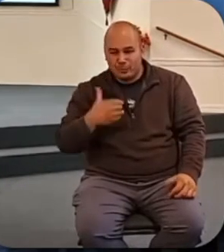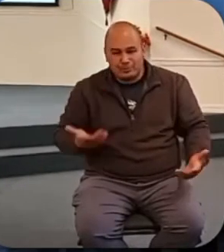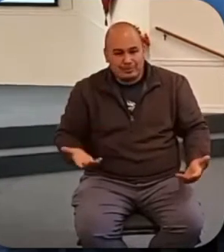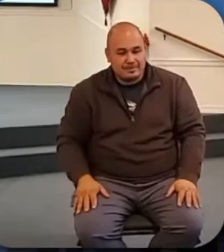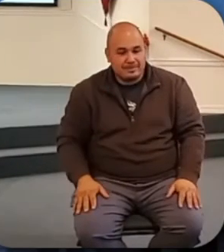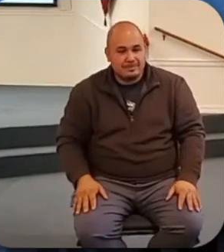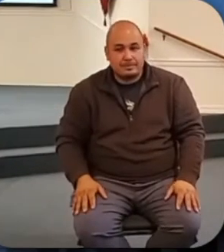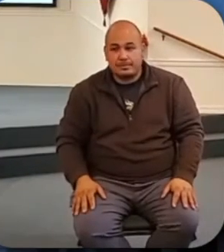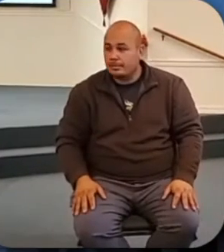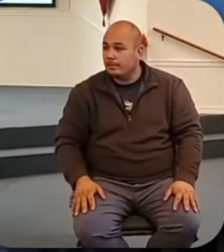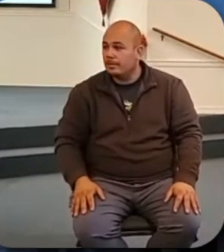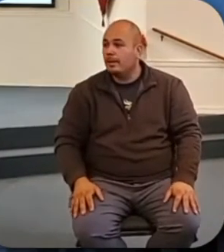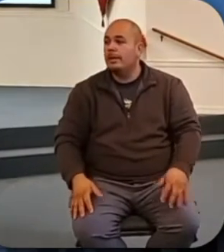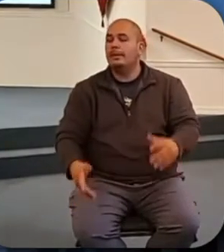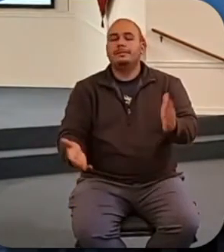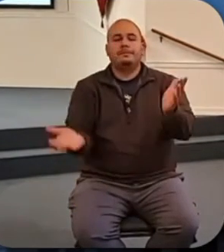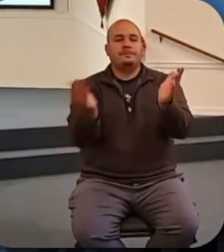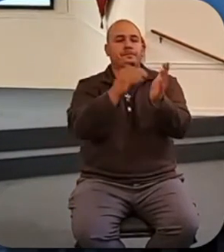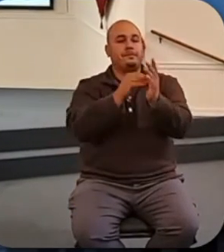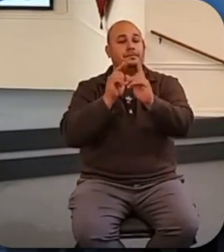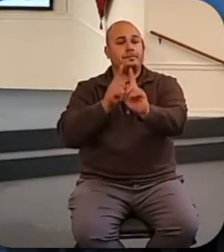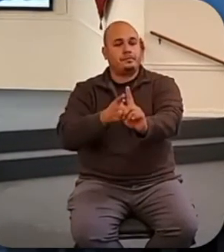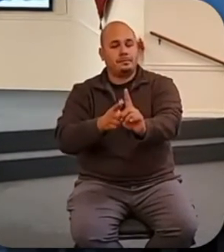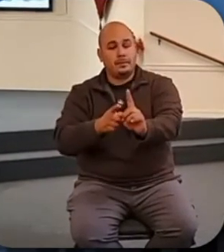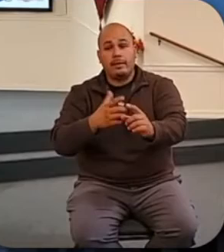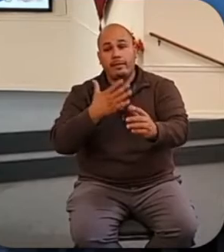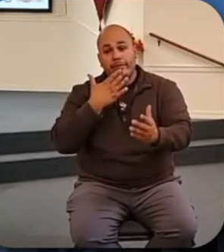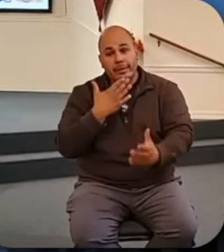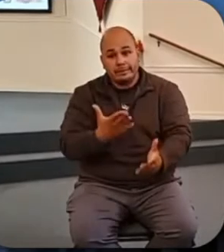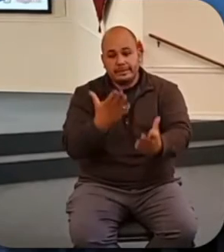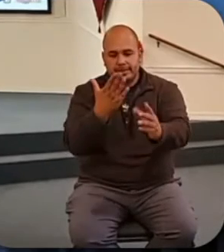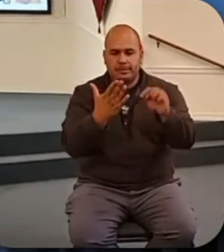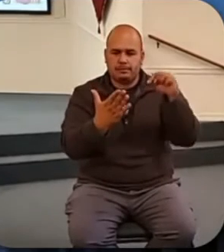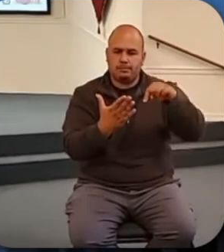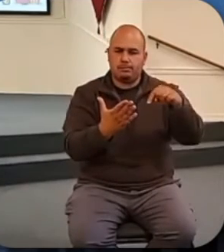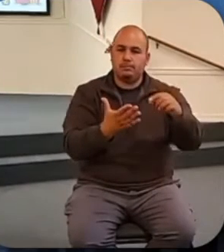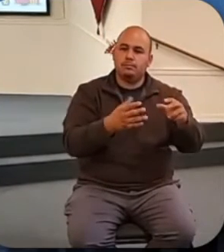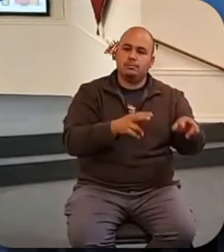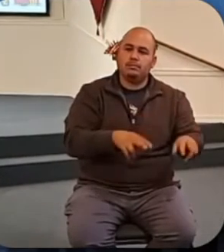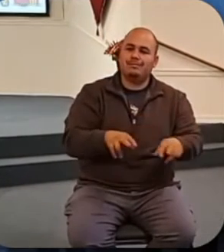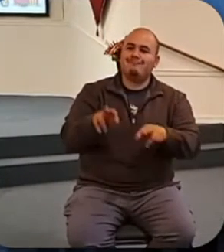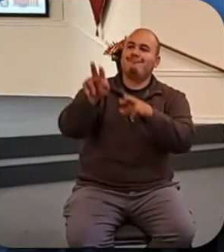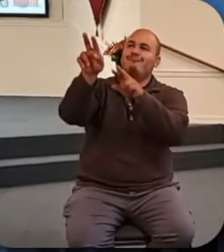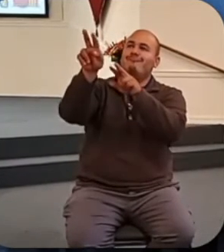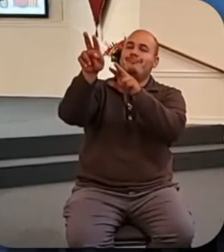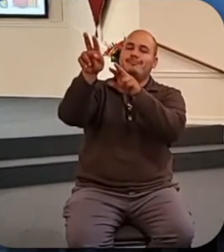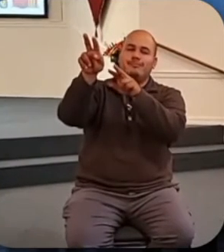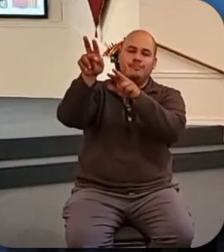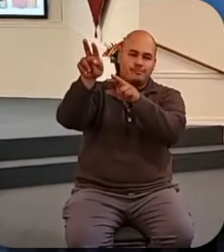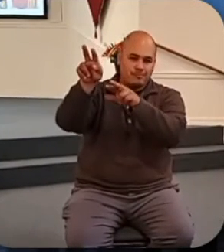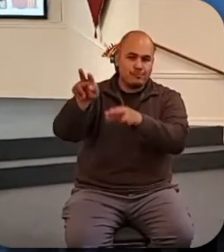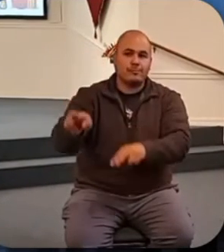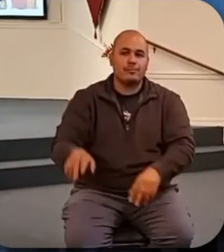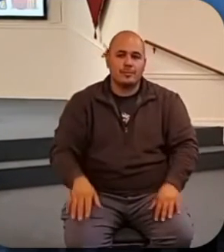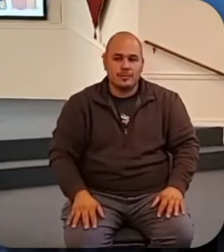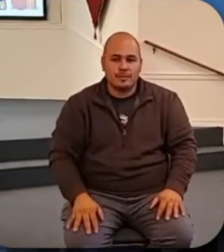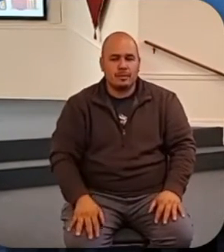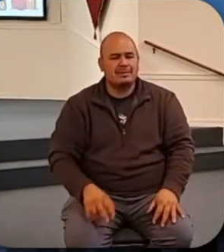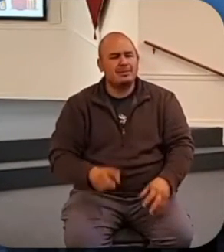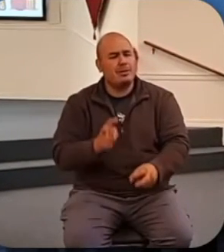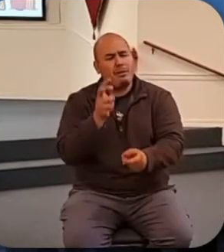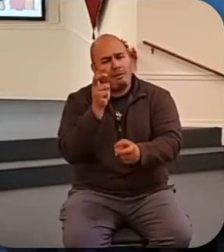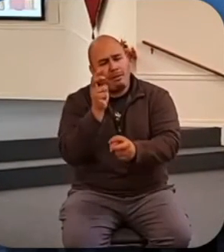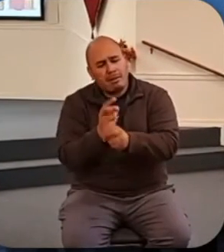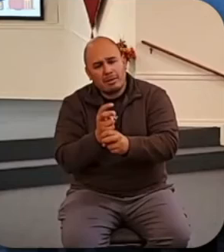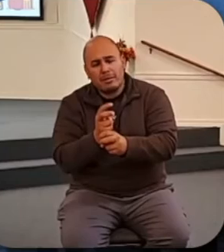best thing about Thanksgiving I think is how it turns our eyes back to God. God it's hard to